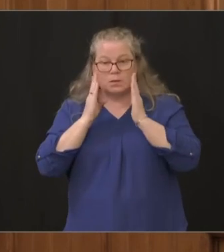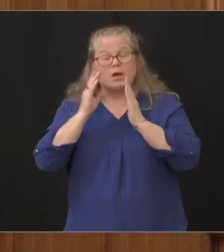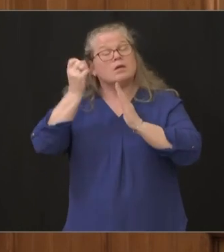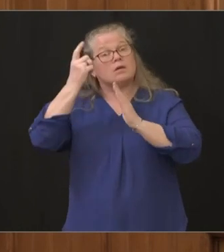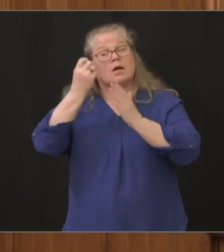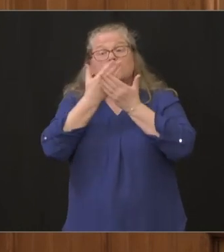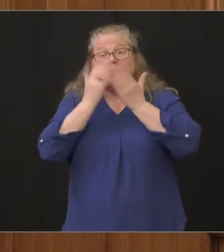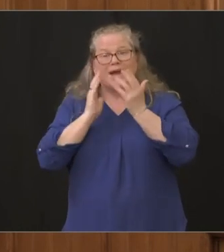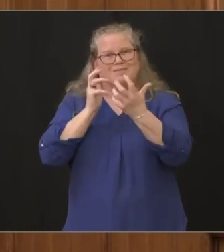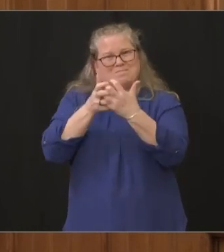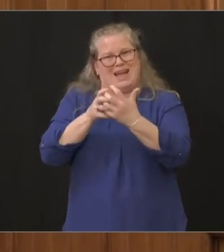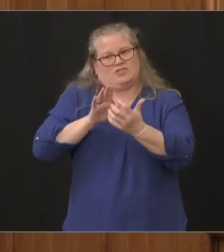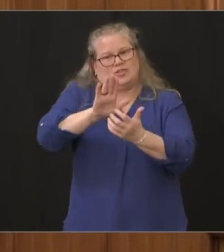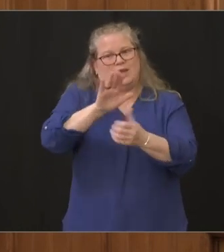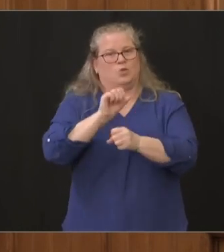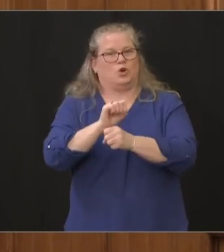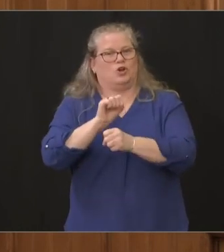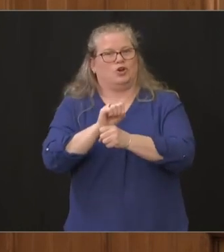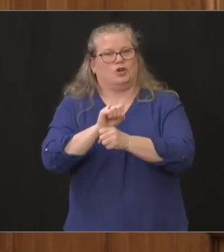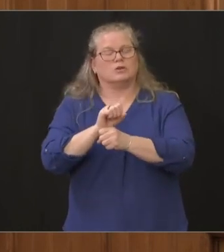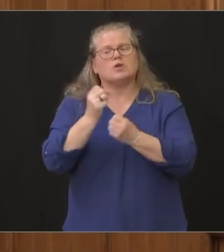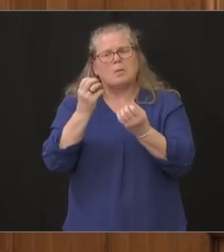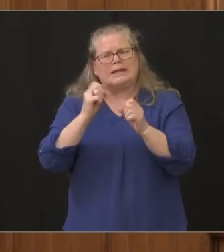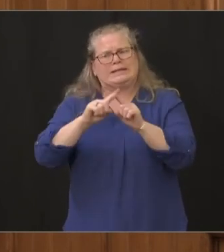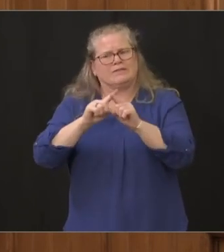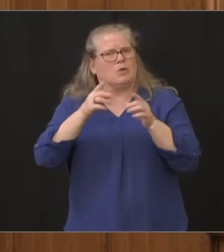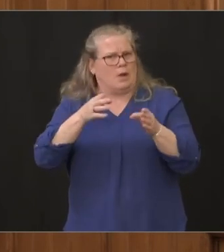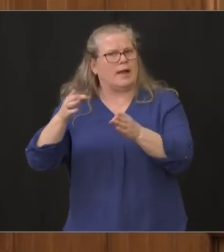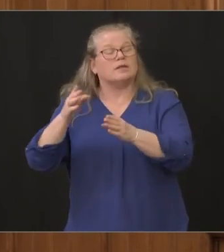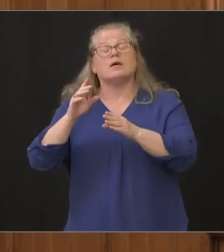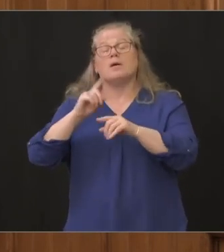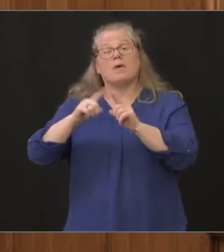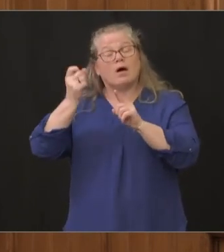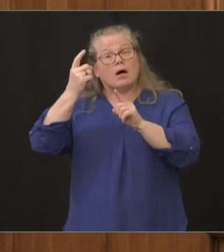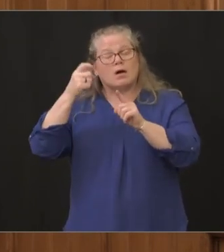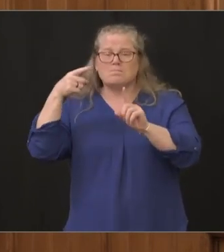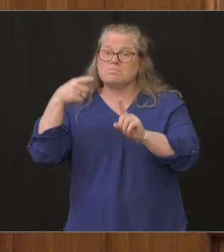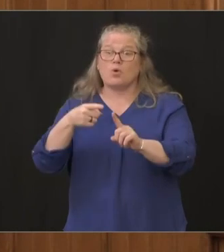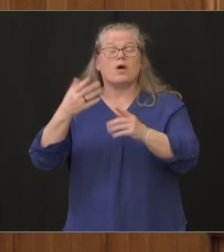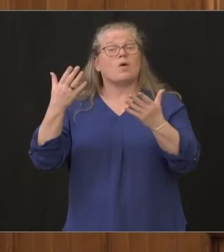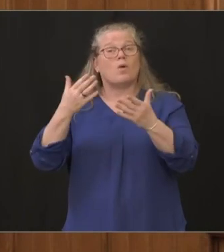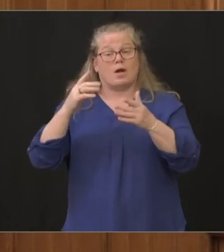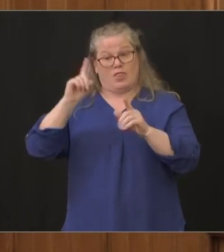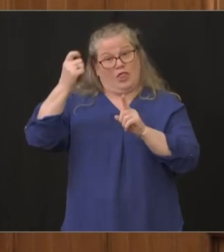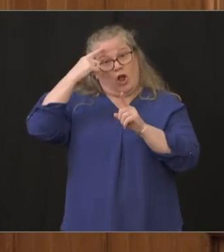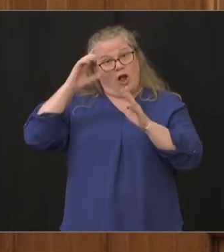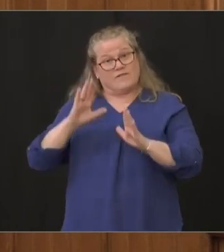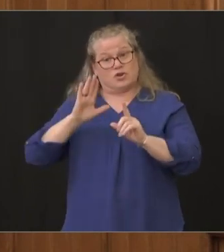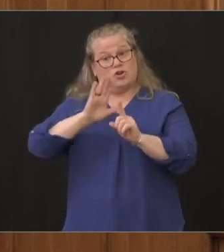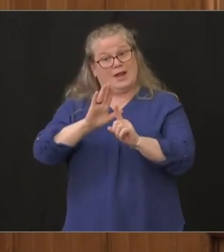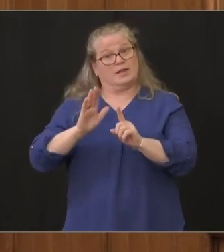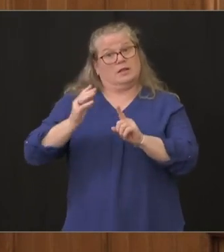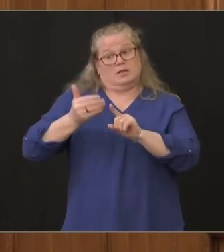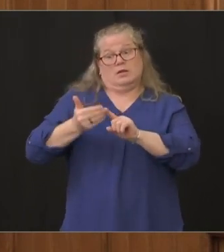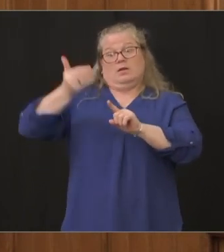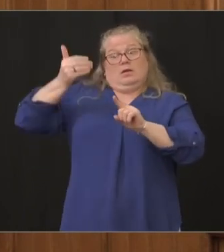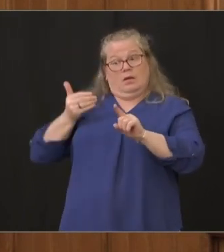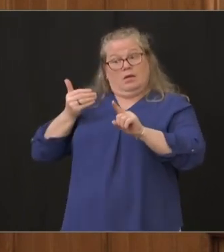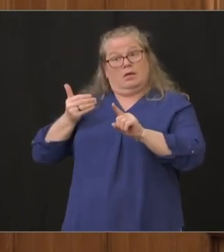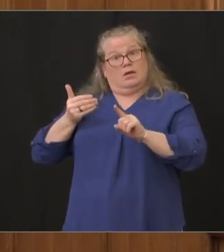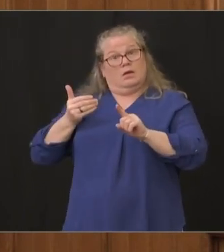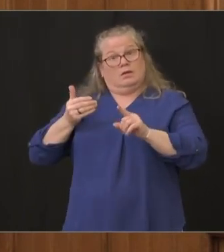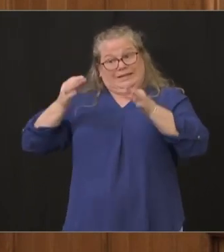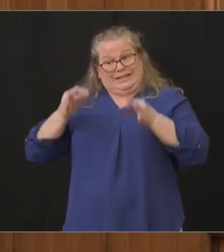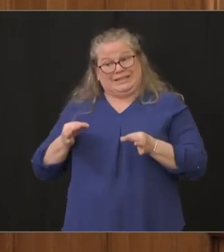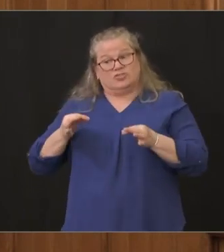so there's there's many different measures but the early efforts again from the governor to restrict uh uh visitor access uh